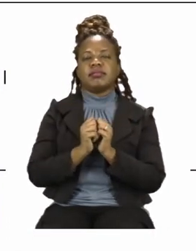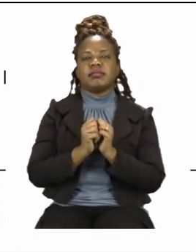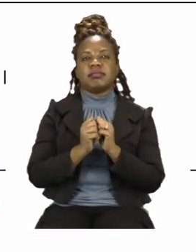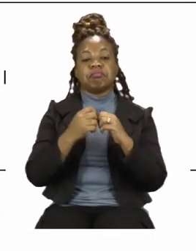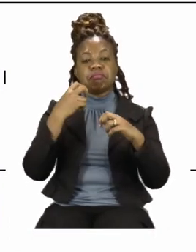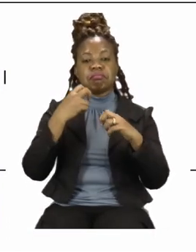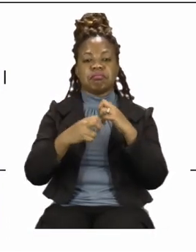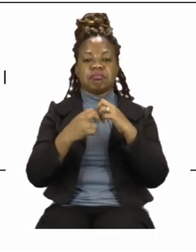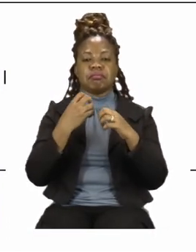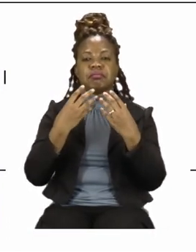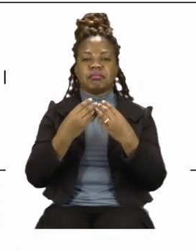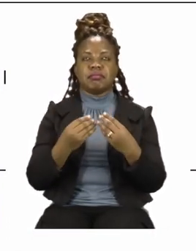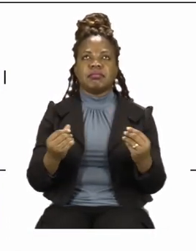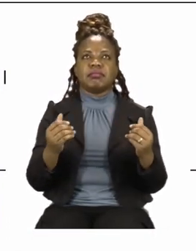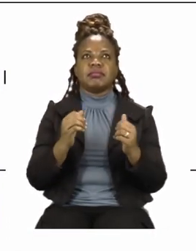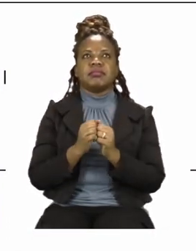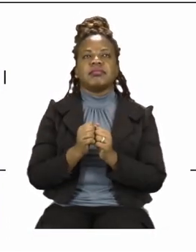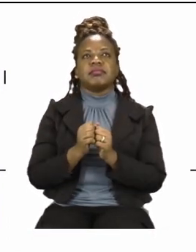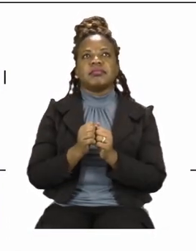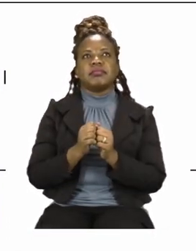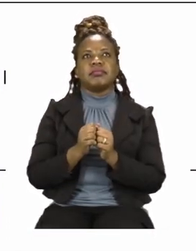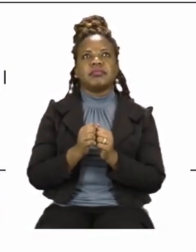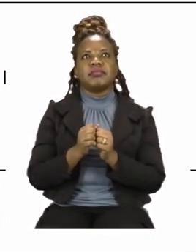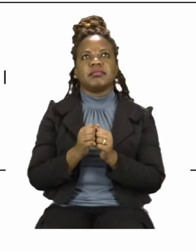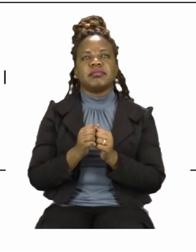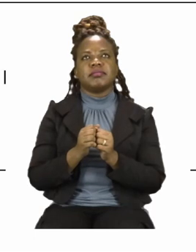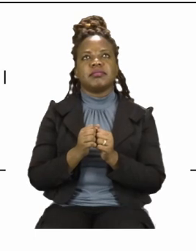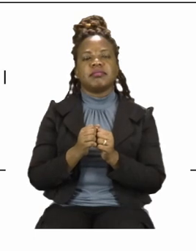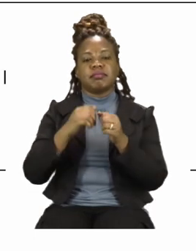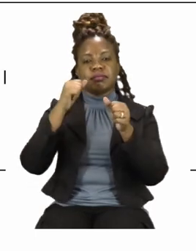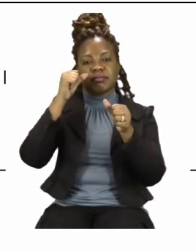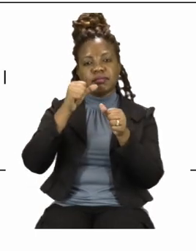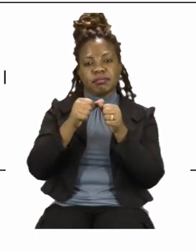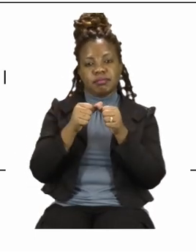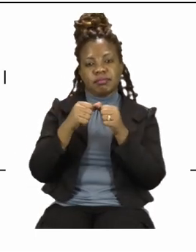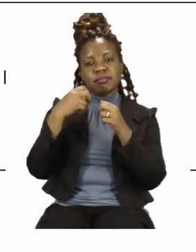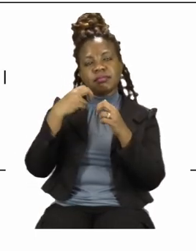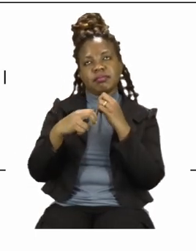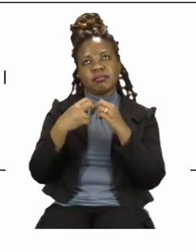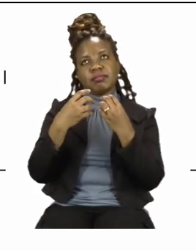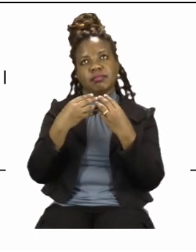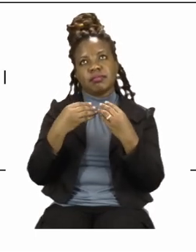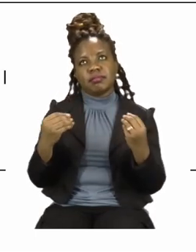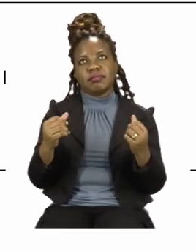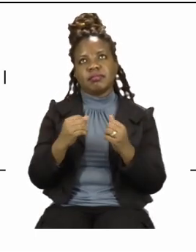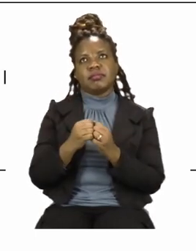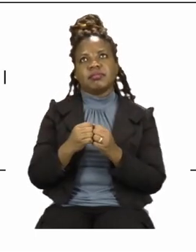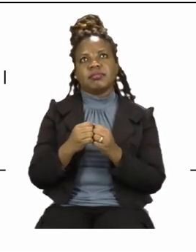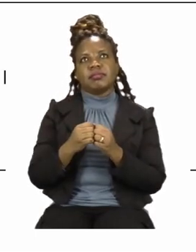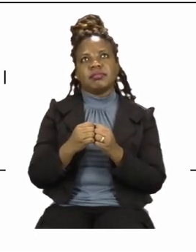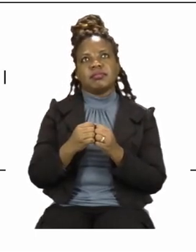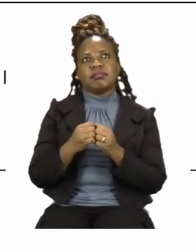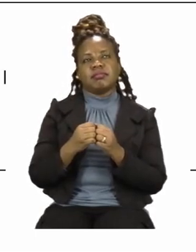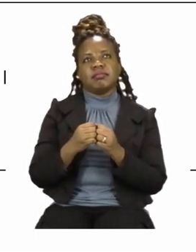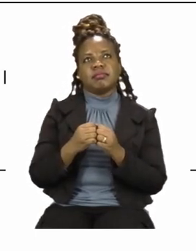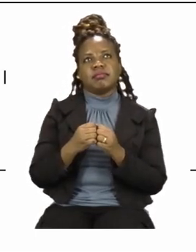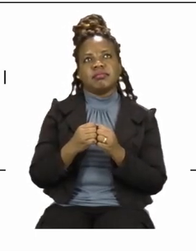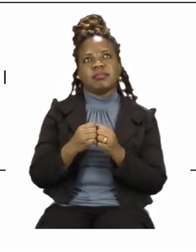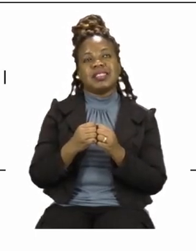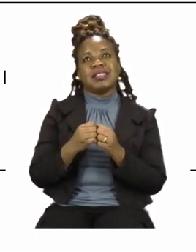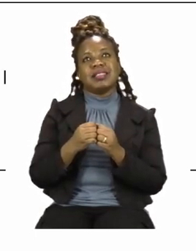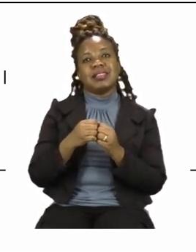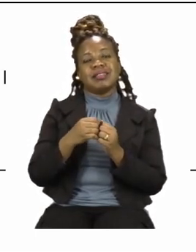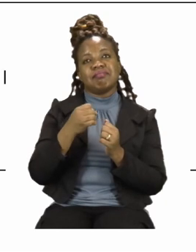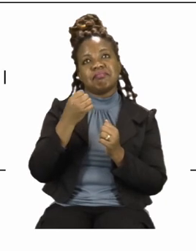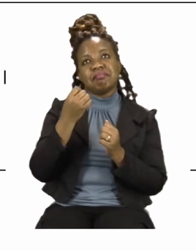problem solving sums. Now remember, a problem solving sum is a math problem that needs